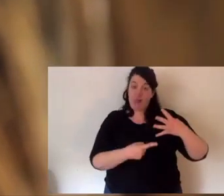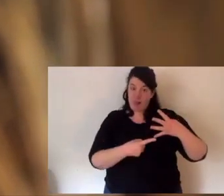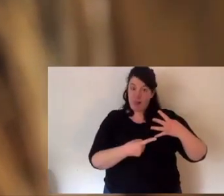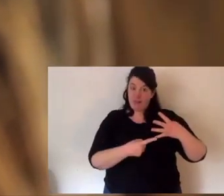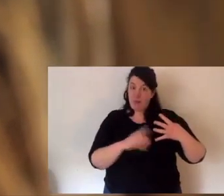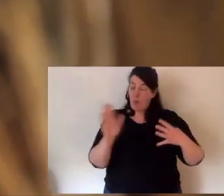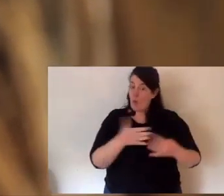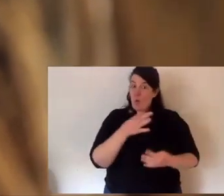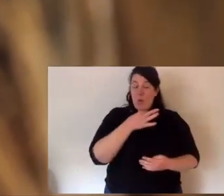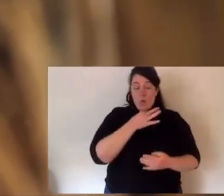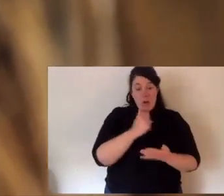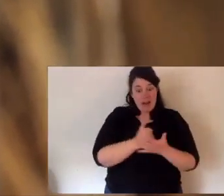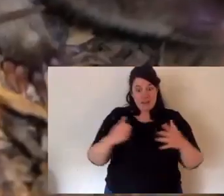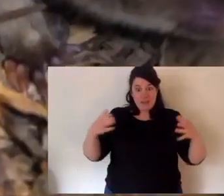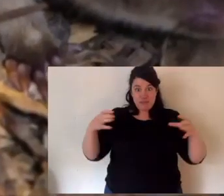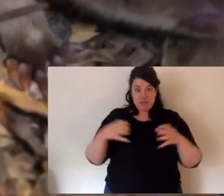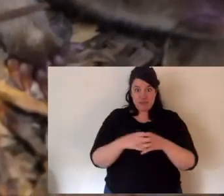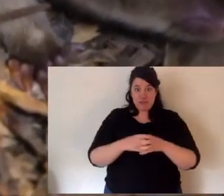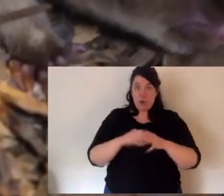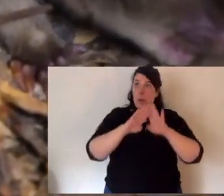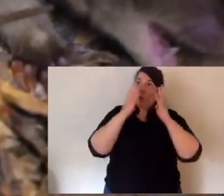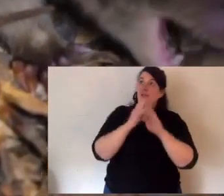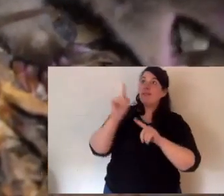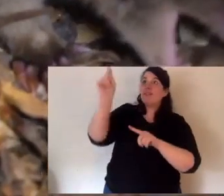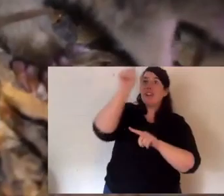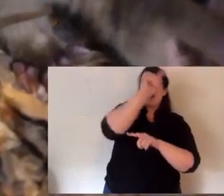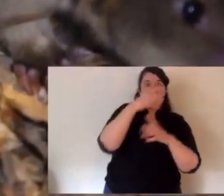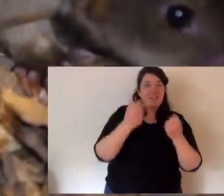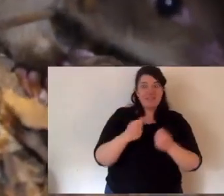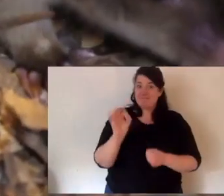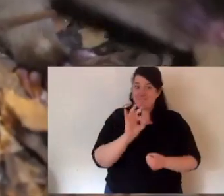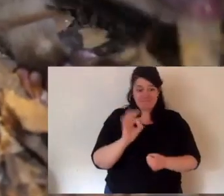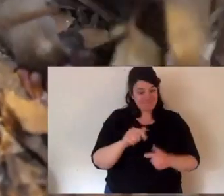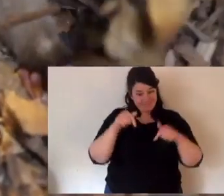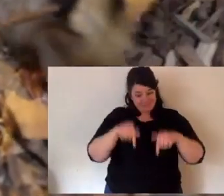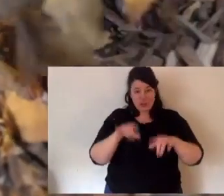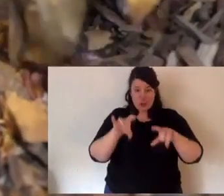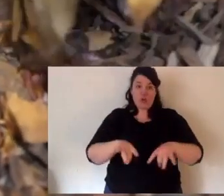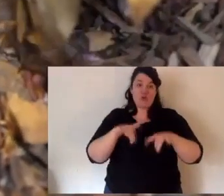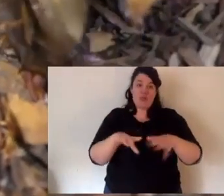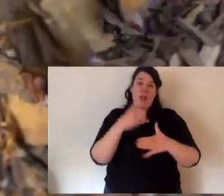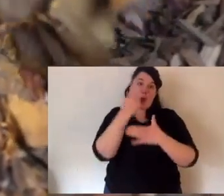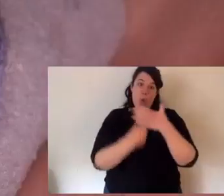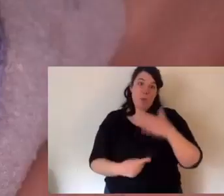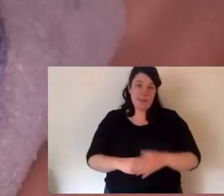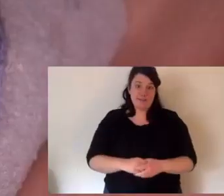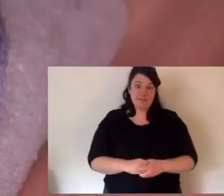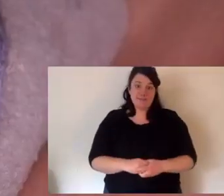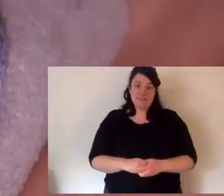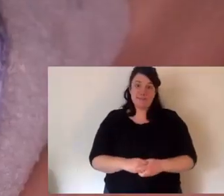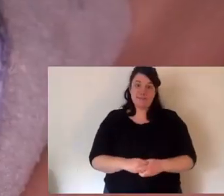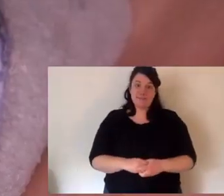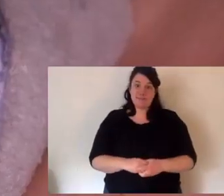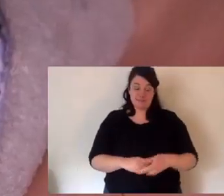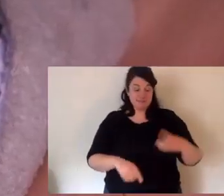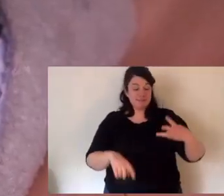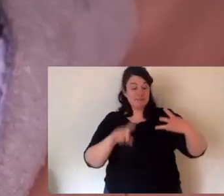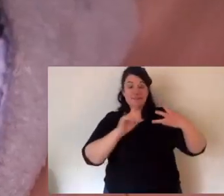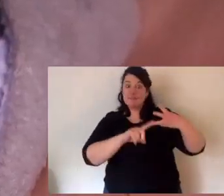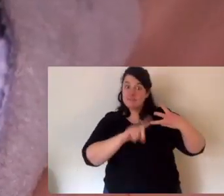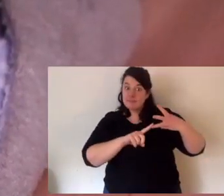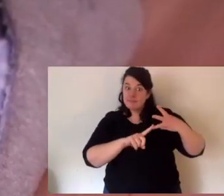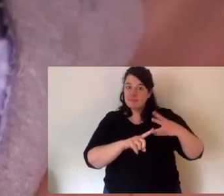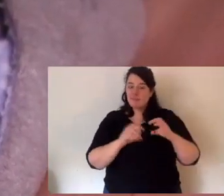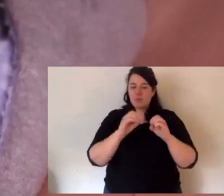The spotted tail quoll, the eastern quoll, the northern quoll, the western quoll. They're all endangered. There's nothing like them in the rest of the